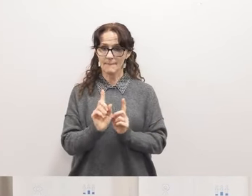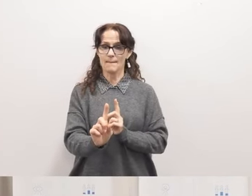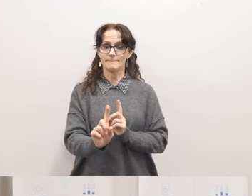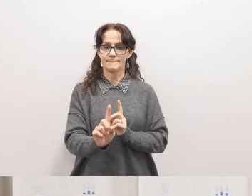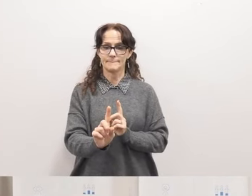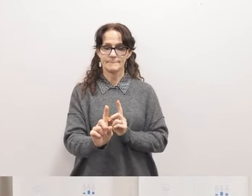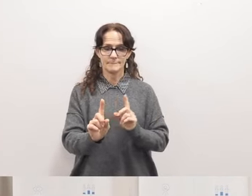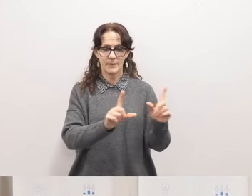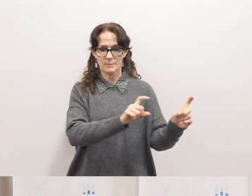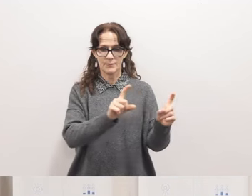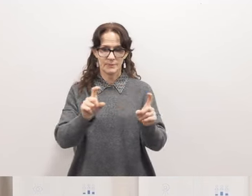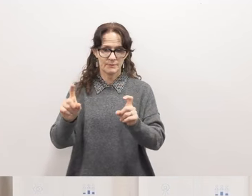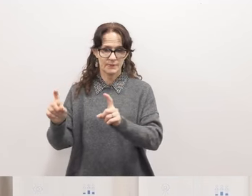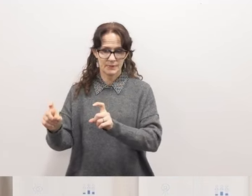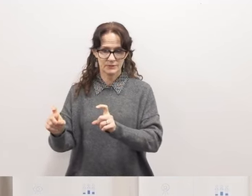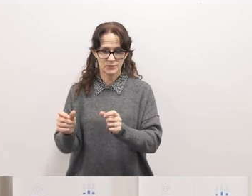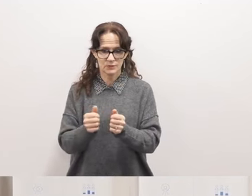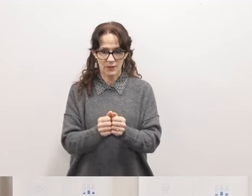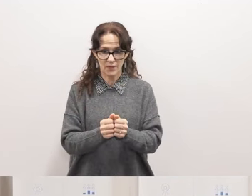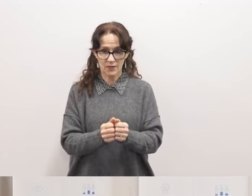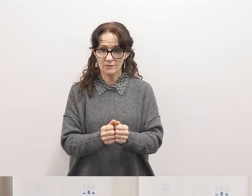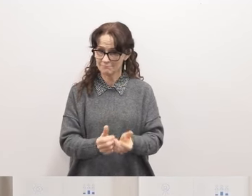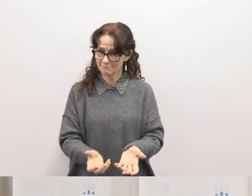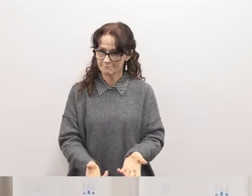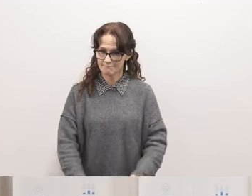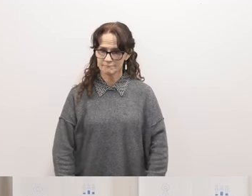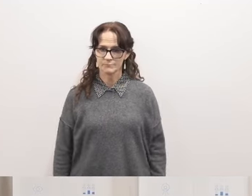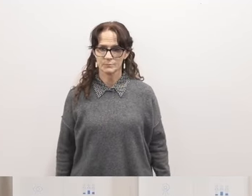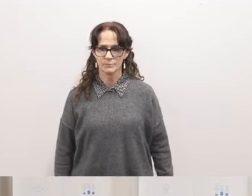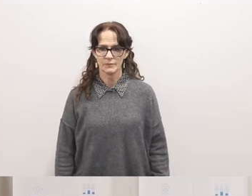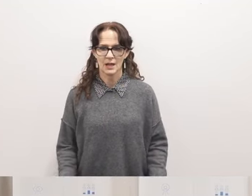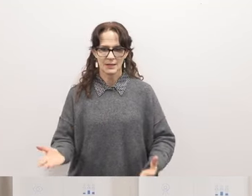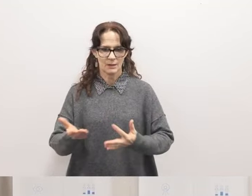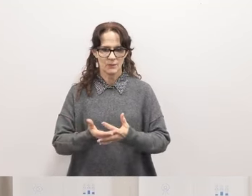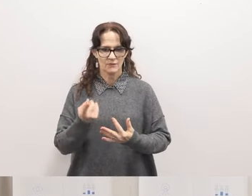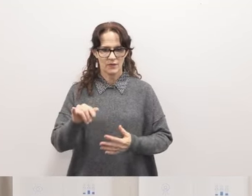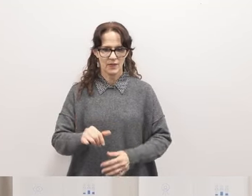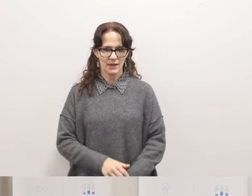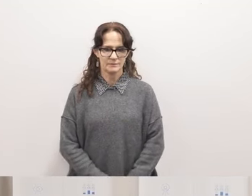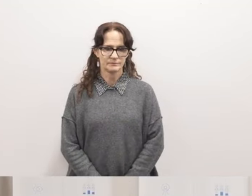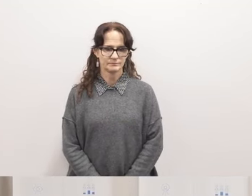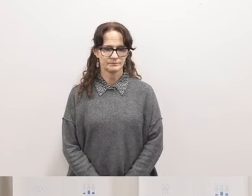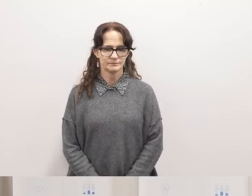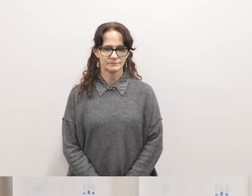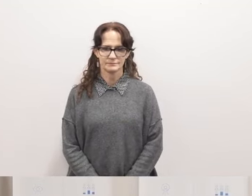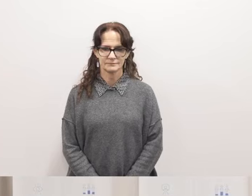with us and we'll get some pictures we'll uh take a little break to do that thank you